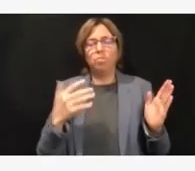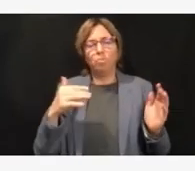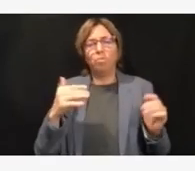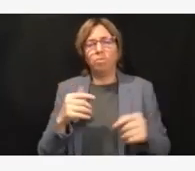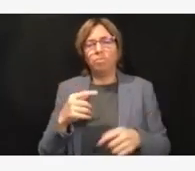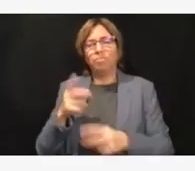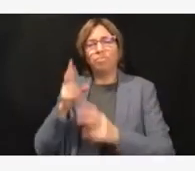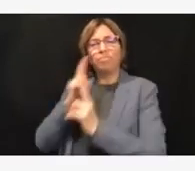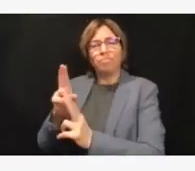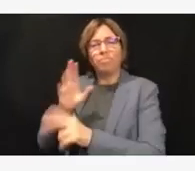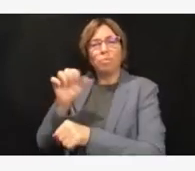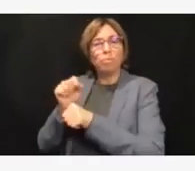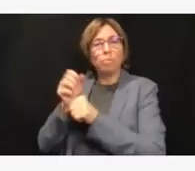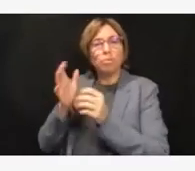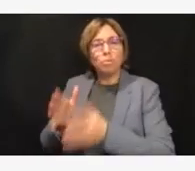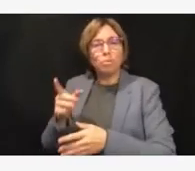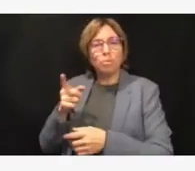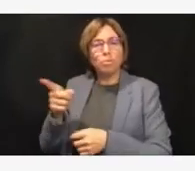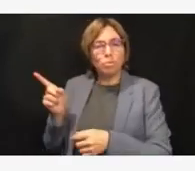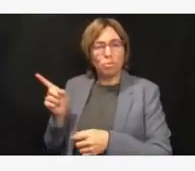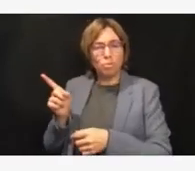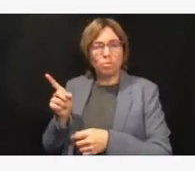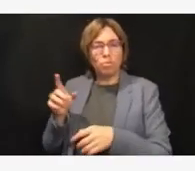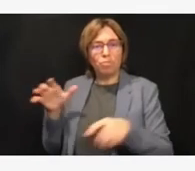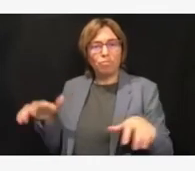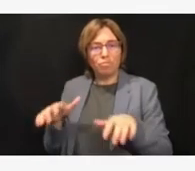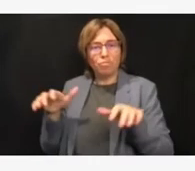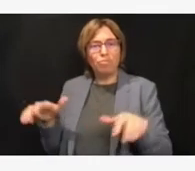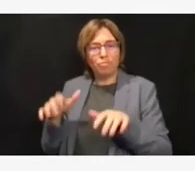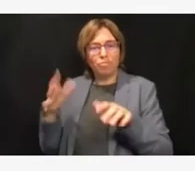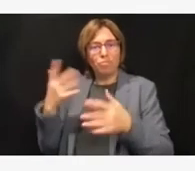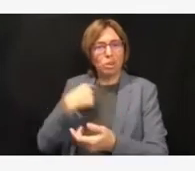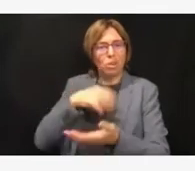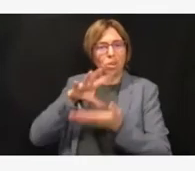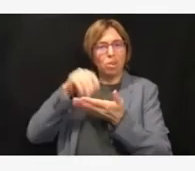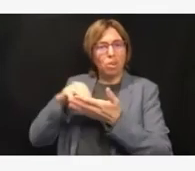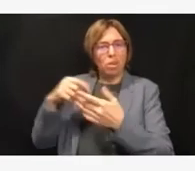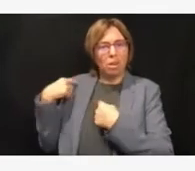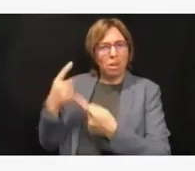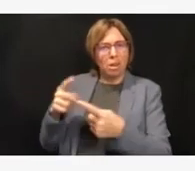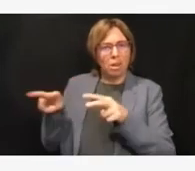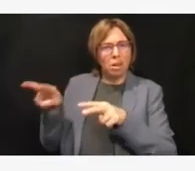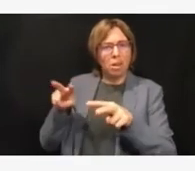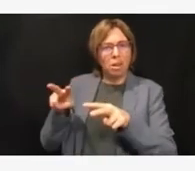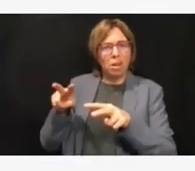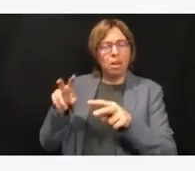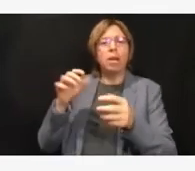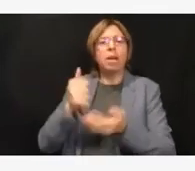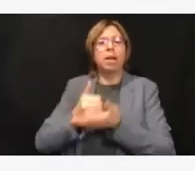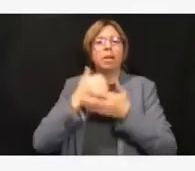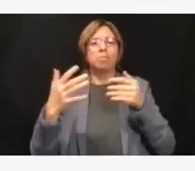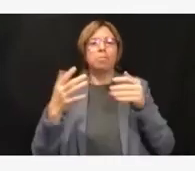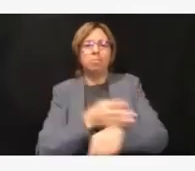and then use that to, again, pivot to the future and avoid repeating the past.